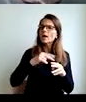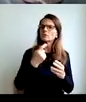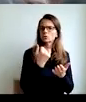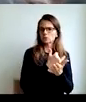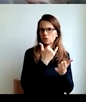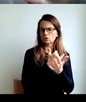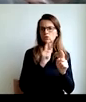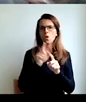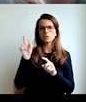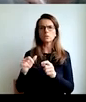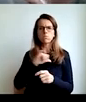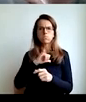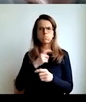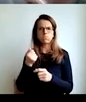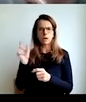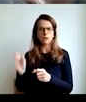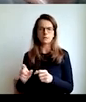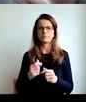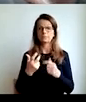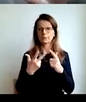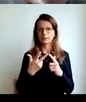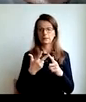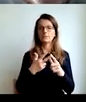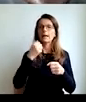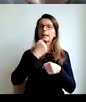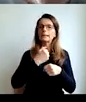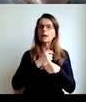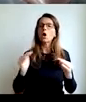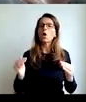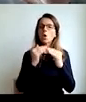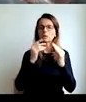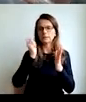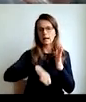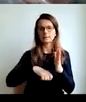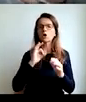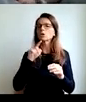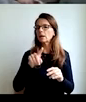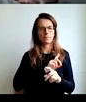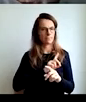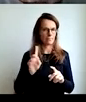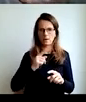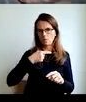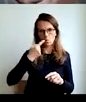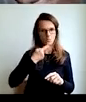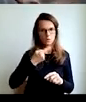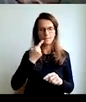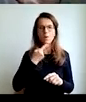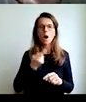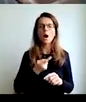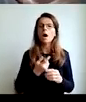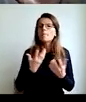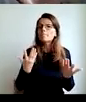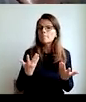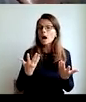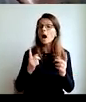more than the bankers. And the third work as punishment case is not something new.